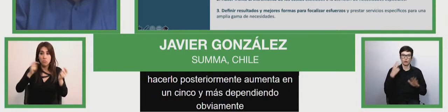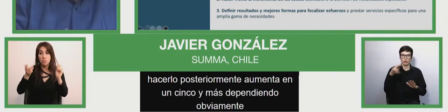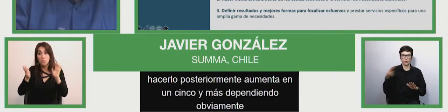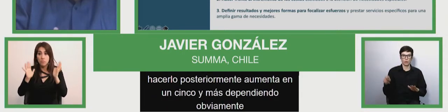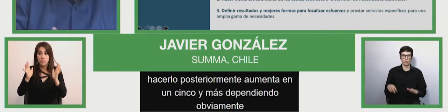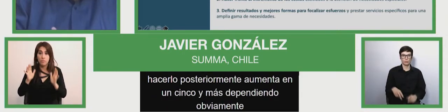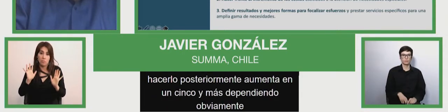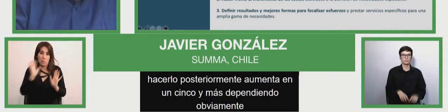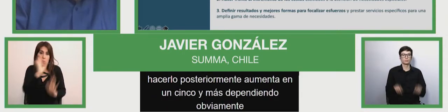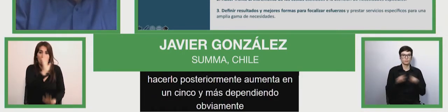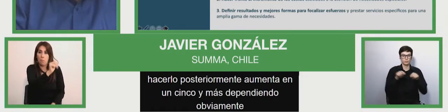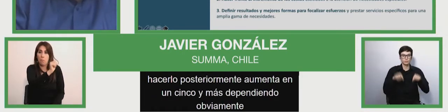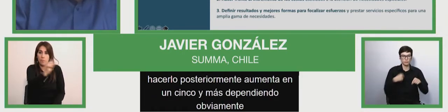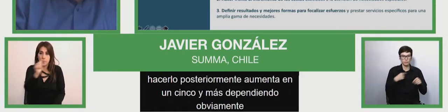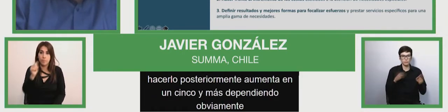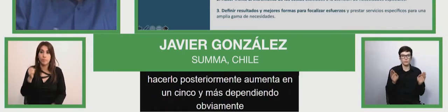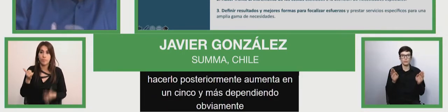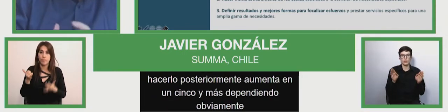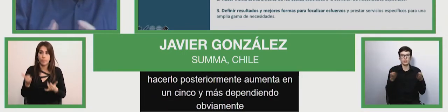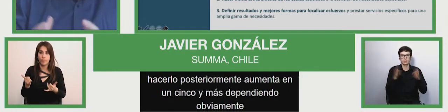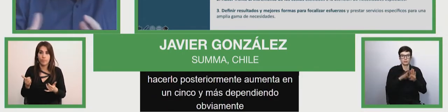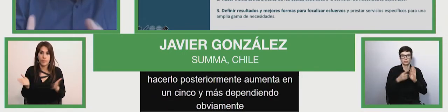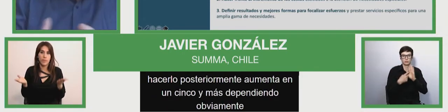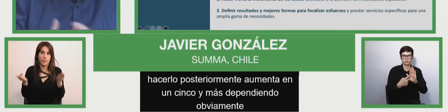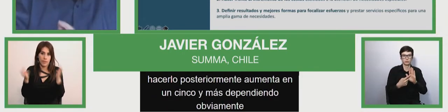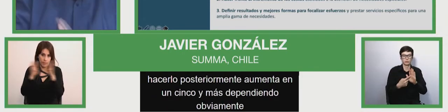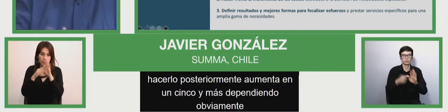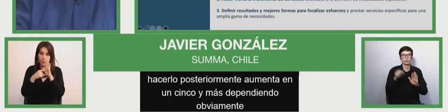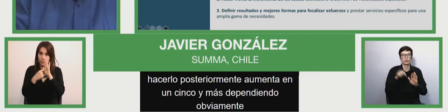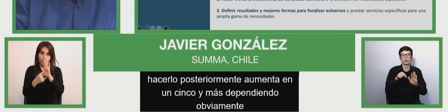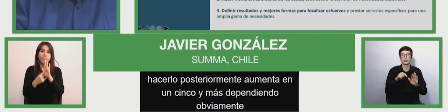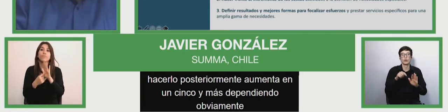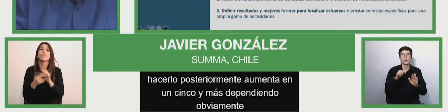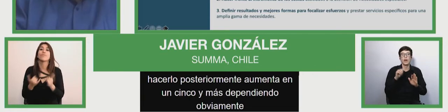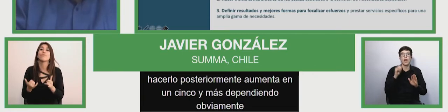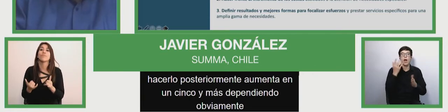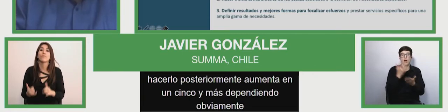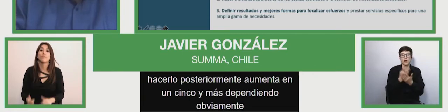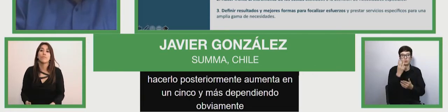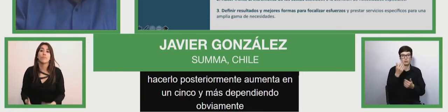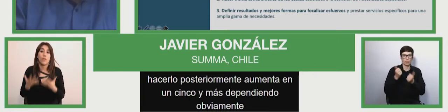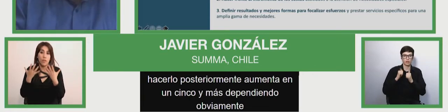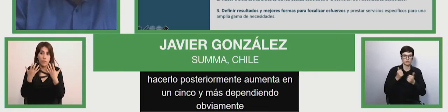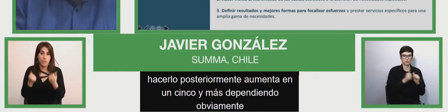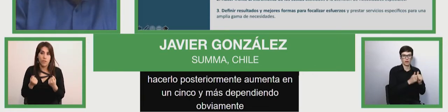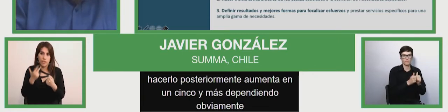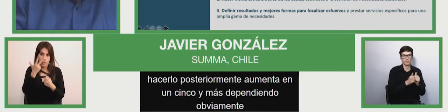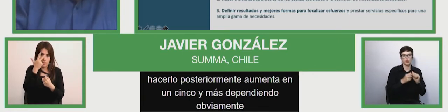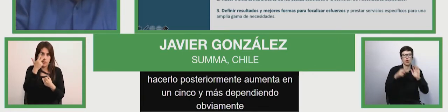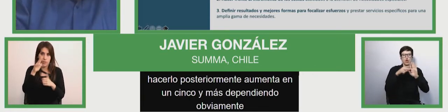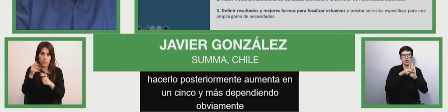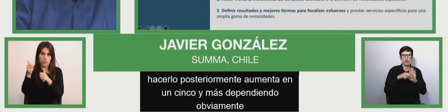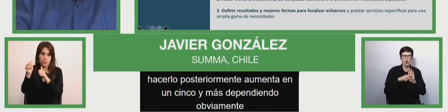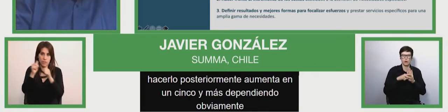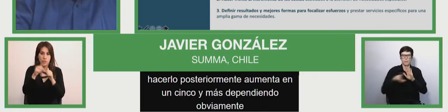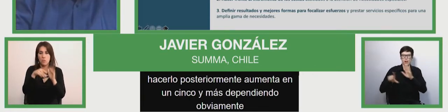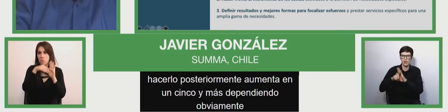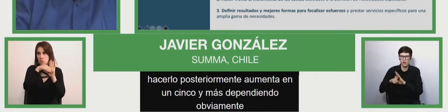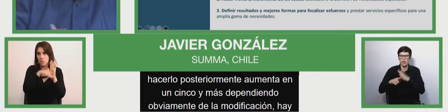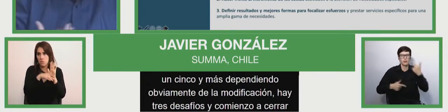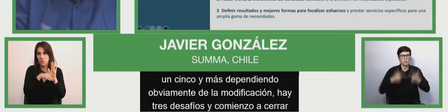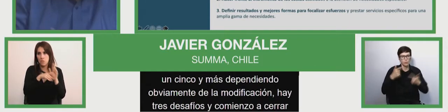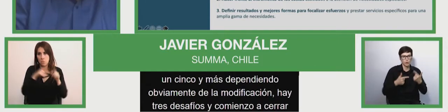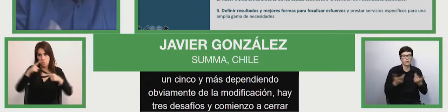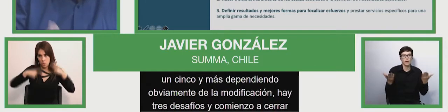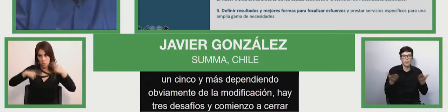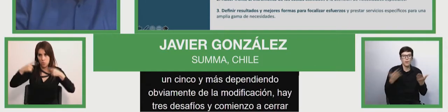start closing now, based on the one that has to be establishing norms of services that